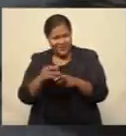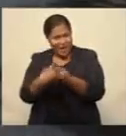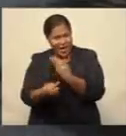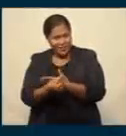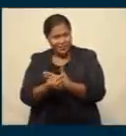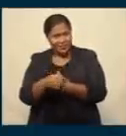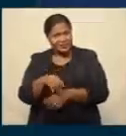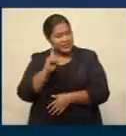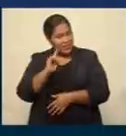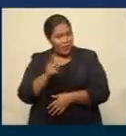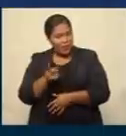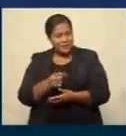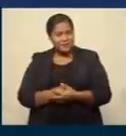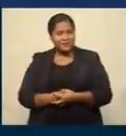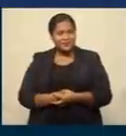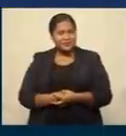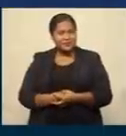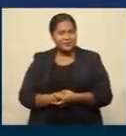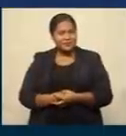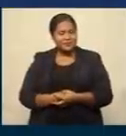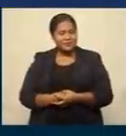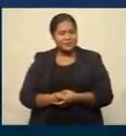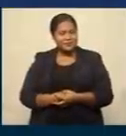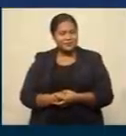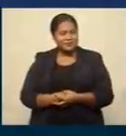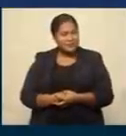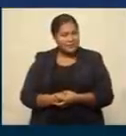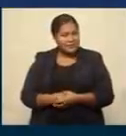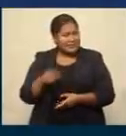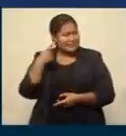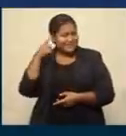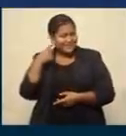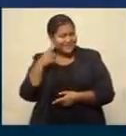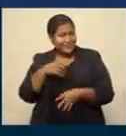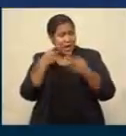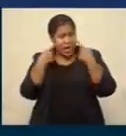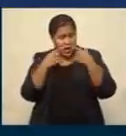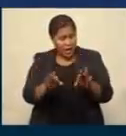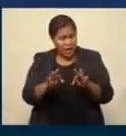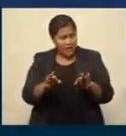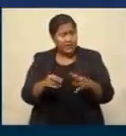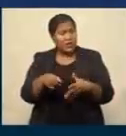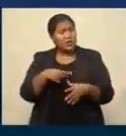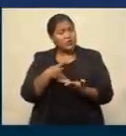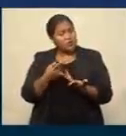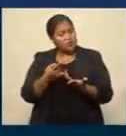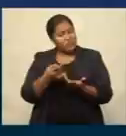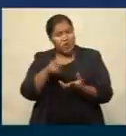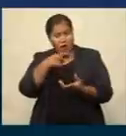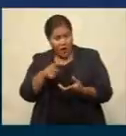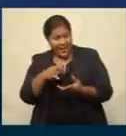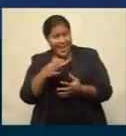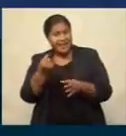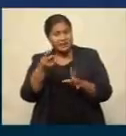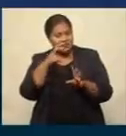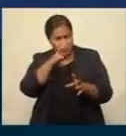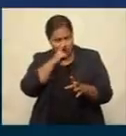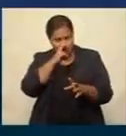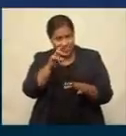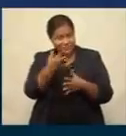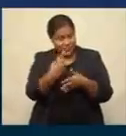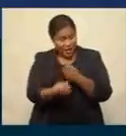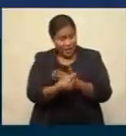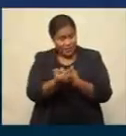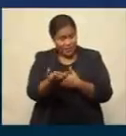been warned. Police officers, once they breach curfew orders and restrictions, COVID restrictions that are in place,